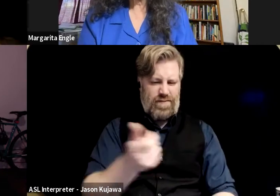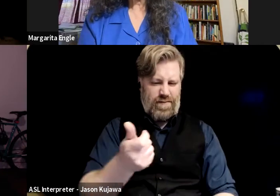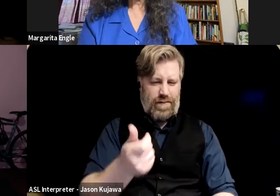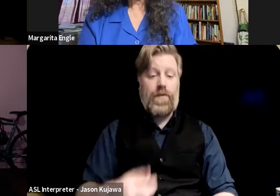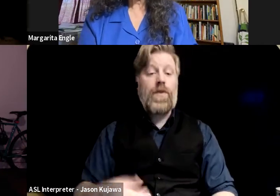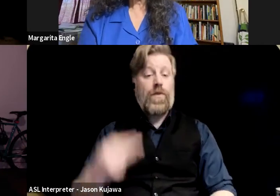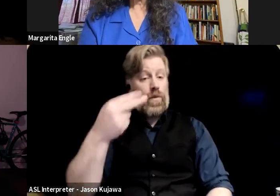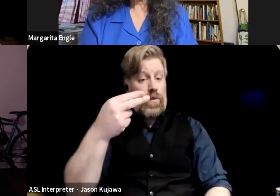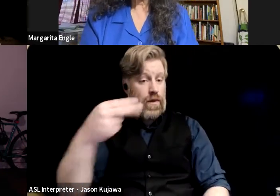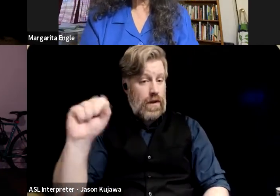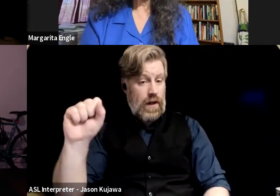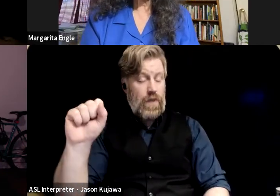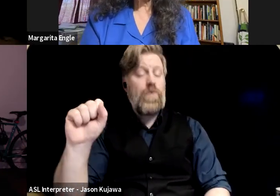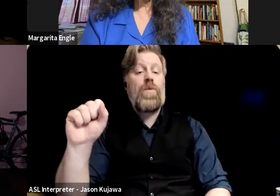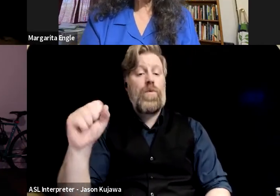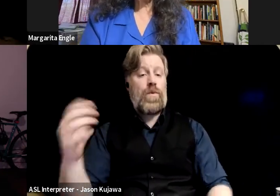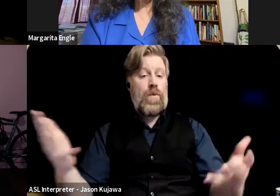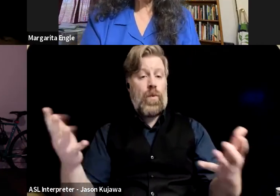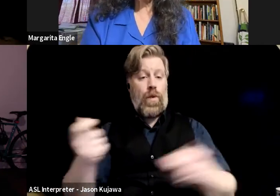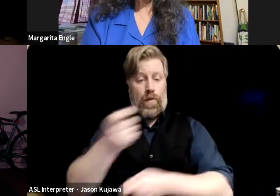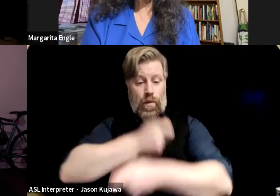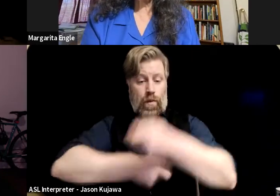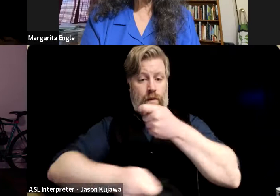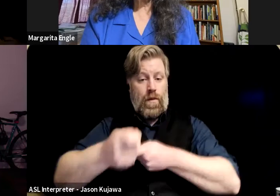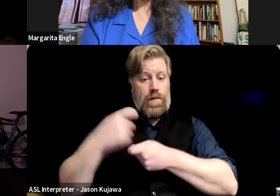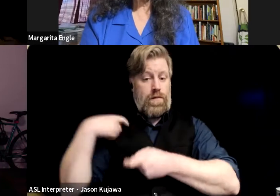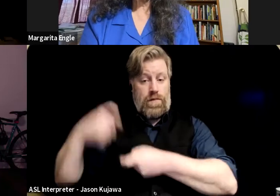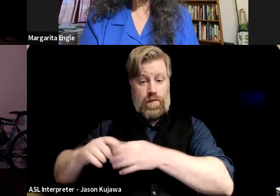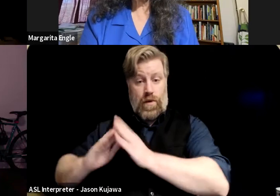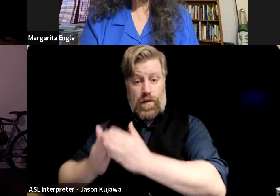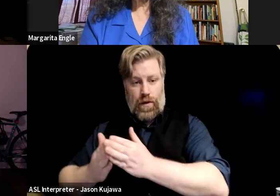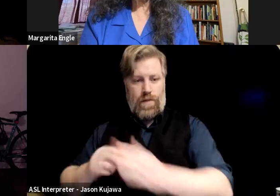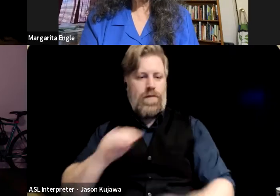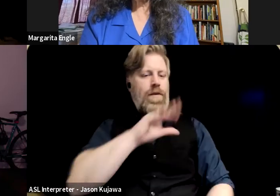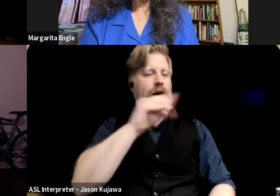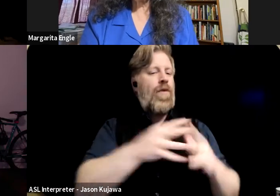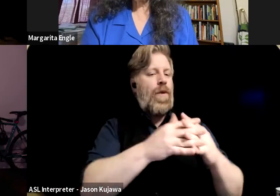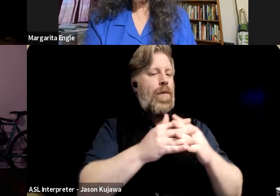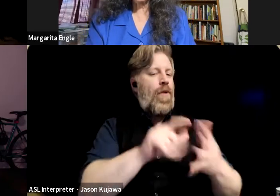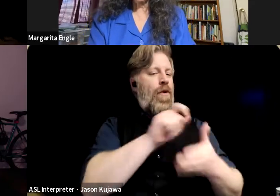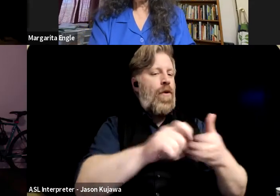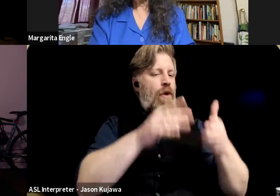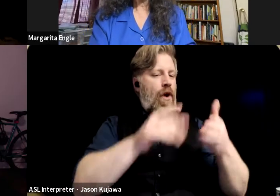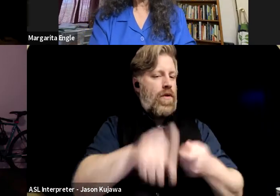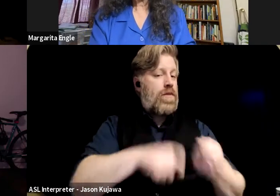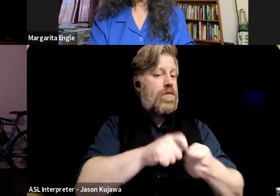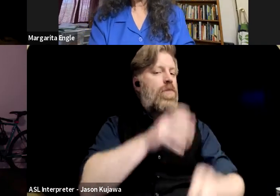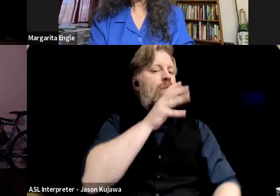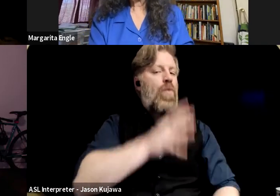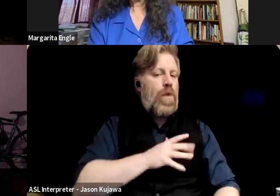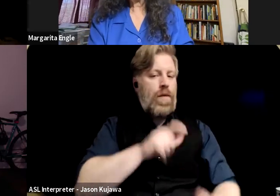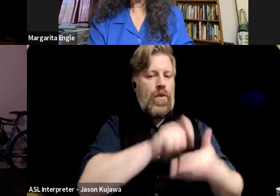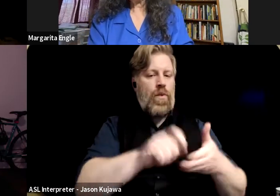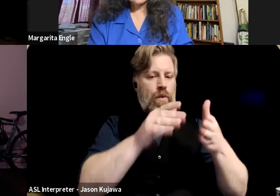replaced that for me, uh, were African-American authors, especially, uh, women writers, um, like, uh, Toni